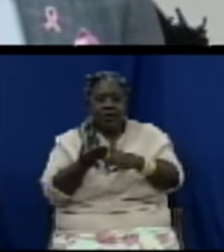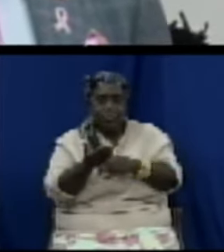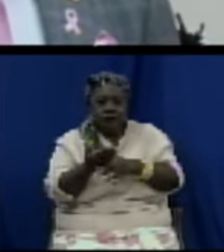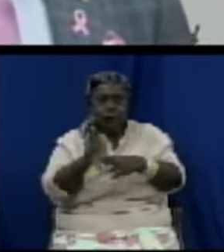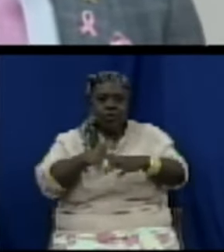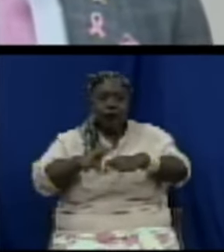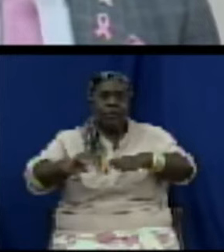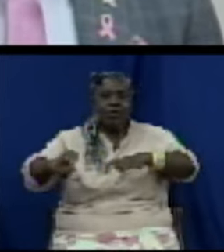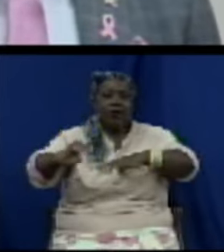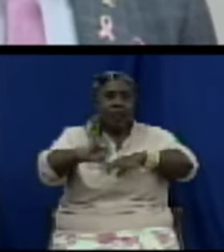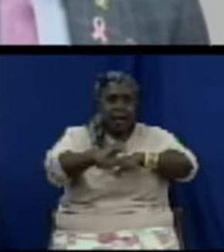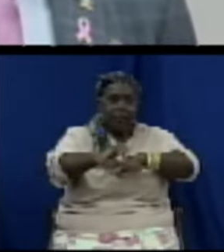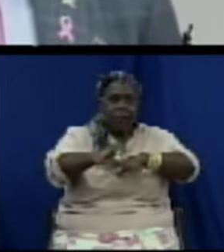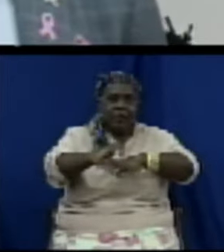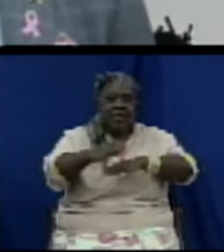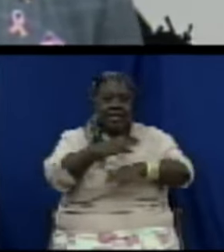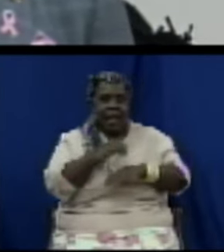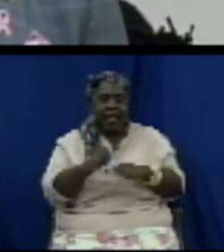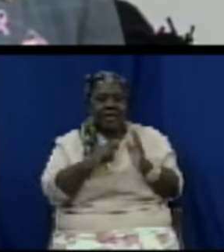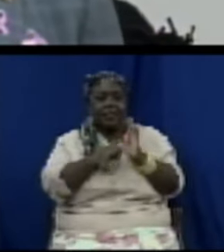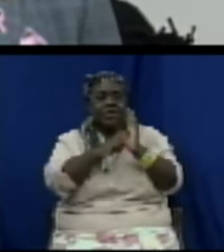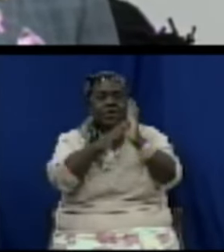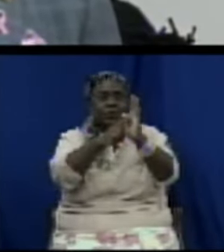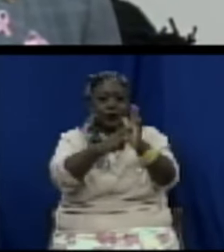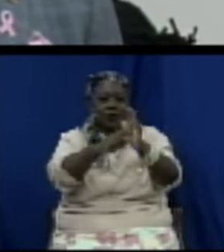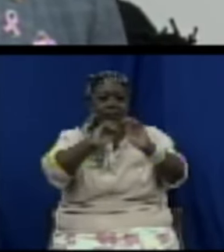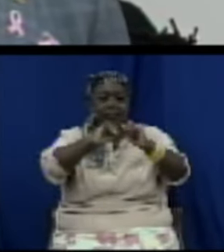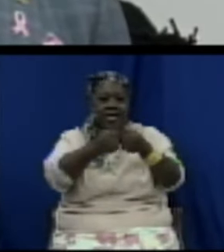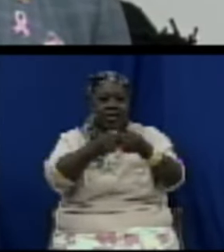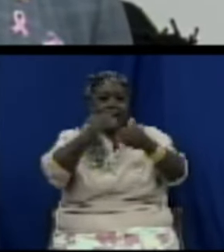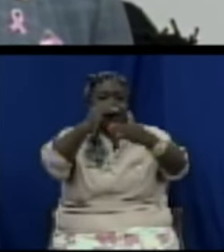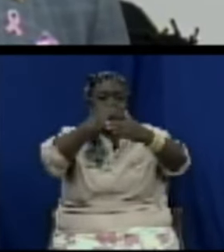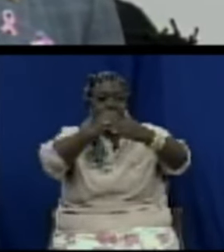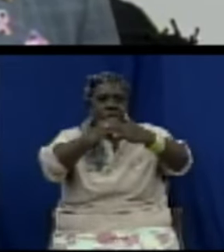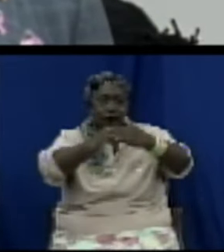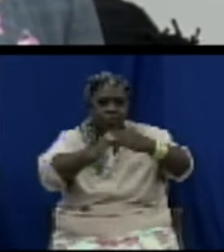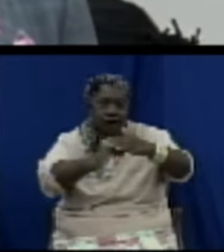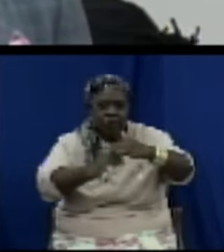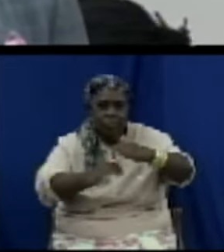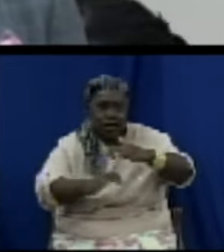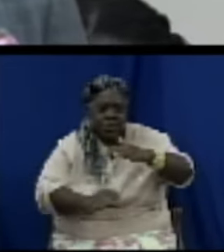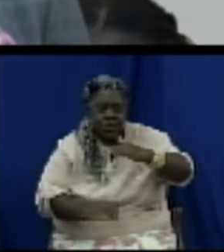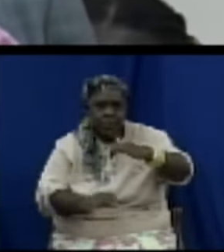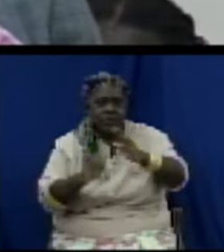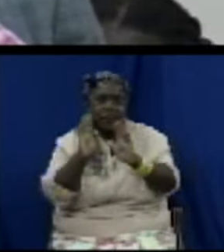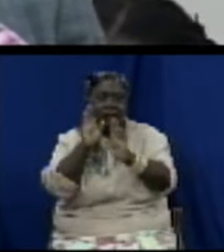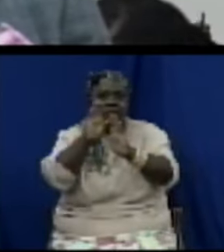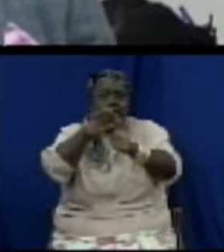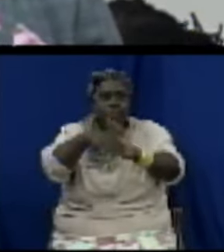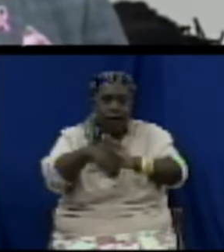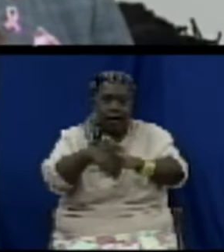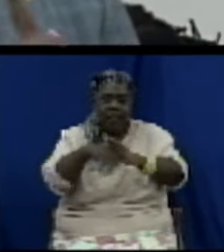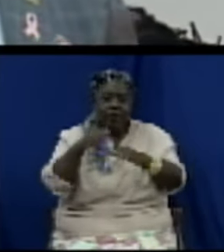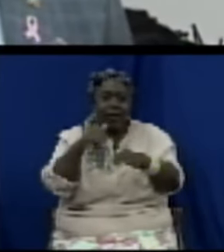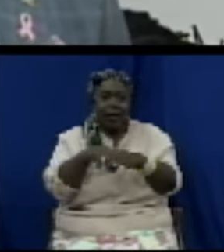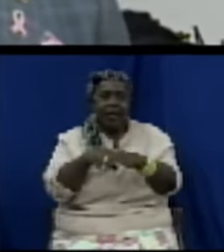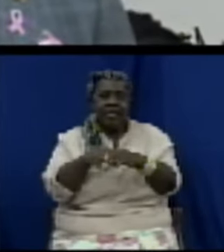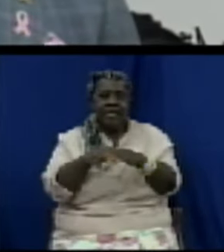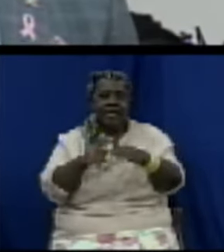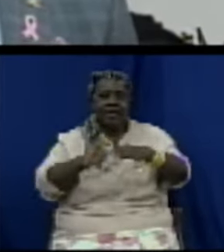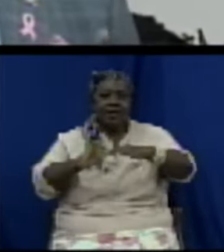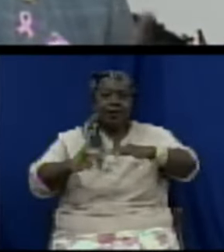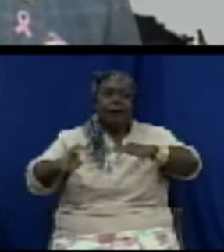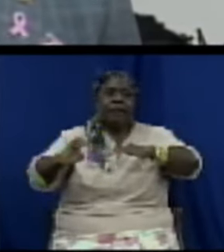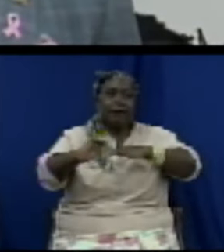drop in interpersonal violence, which is one of them is gang crime and so forth. So it has already been tested